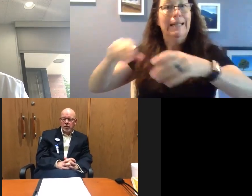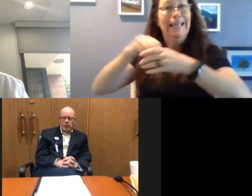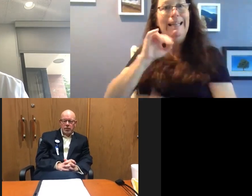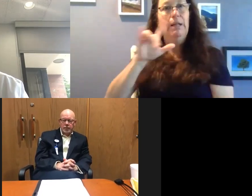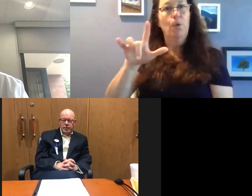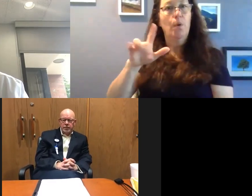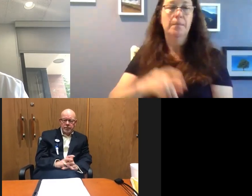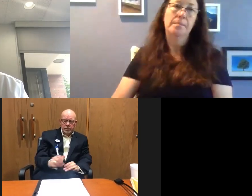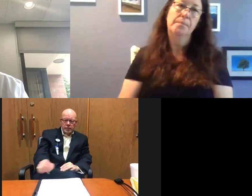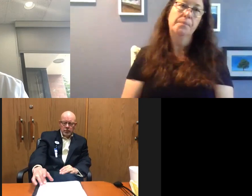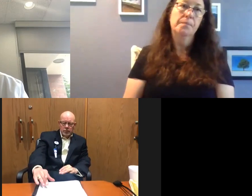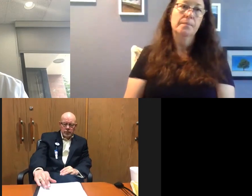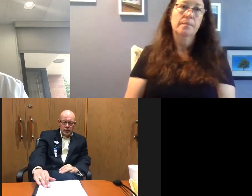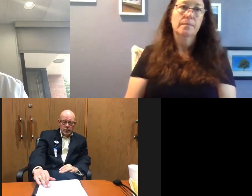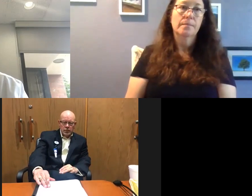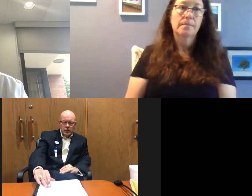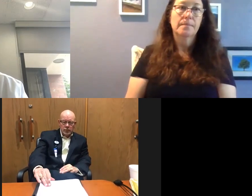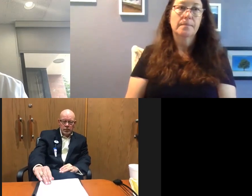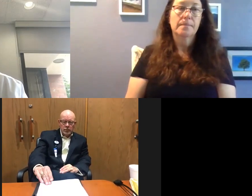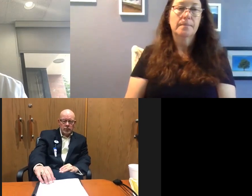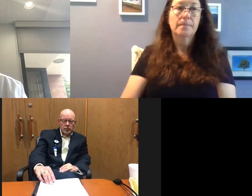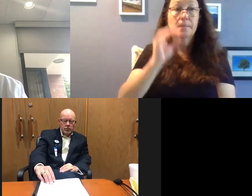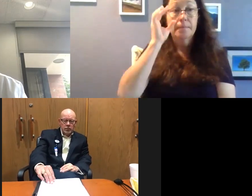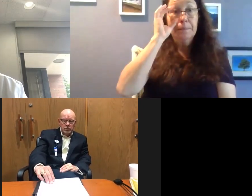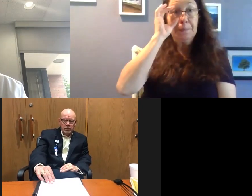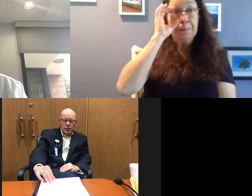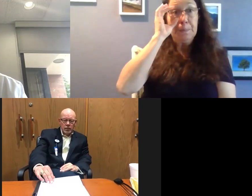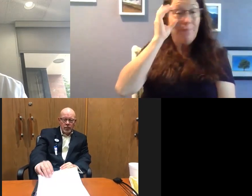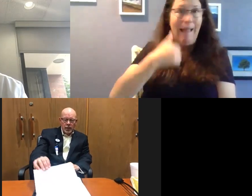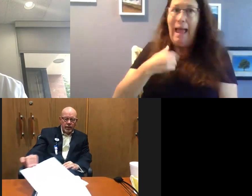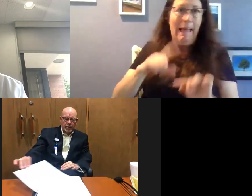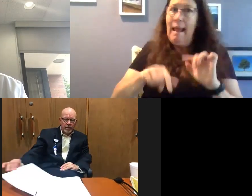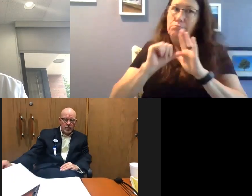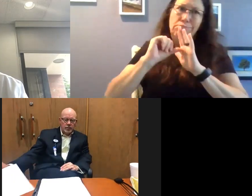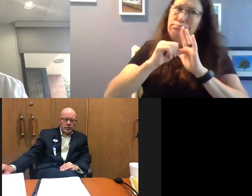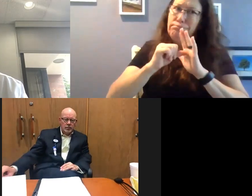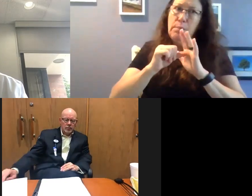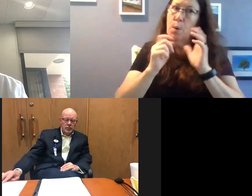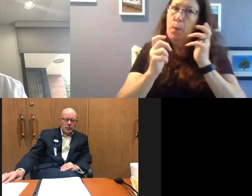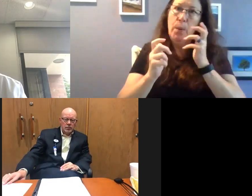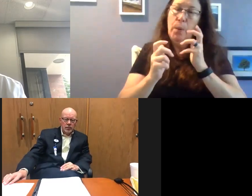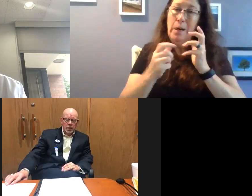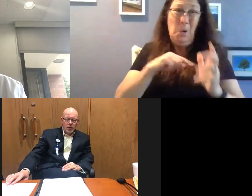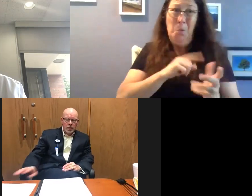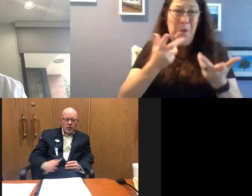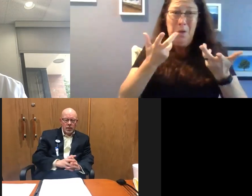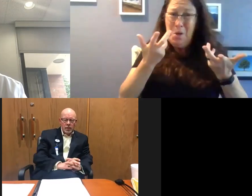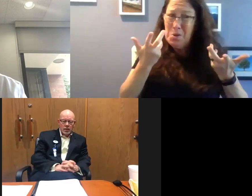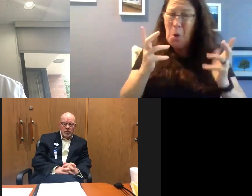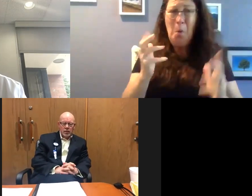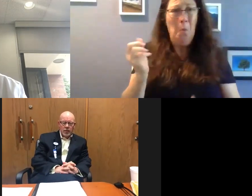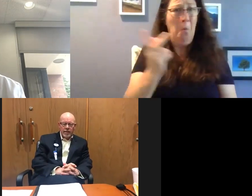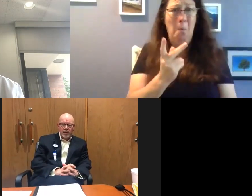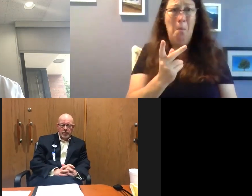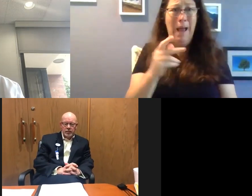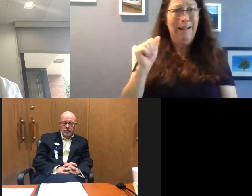within the state of Illinois. So I can't emphasize enough, we do not want to go back to the days